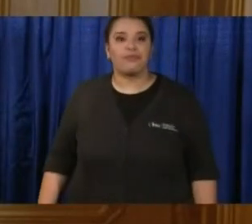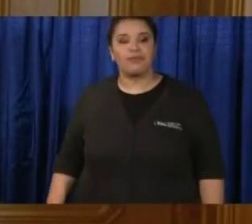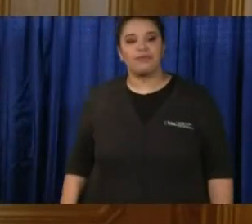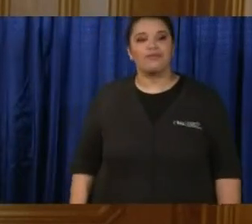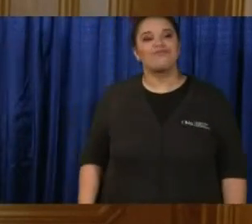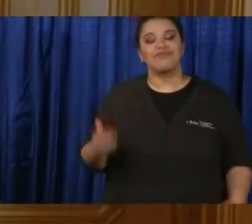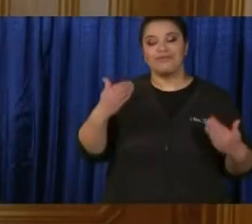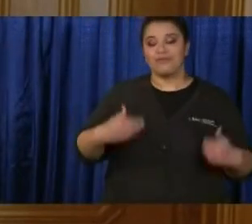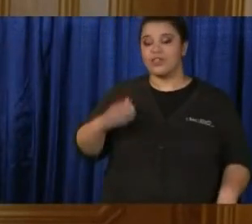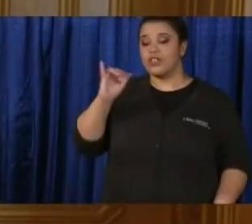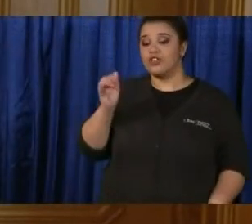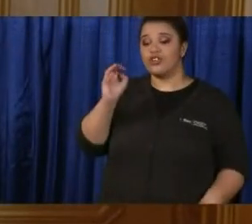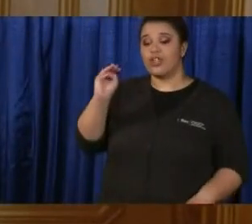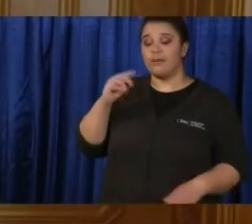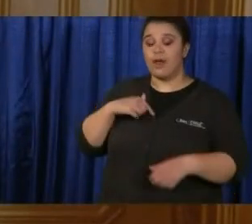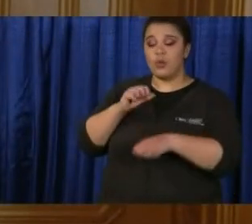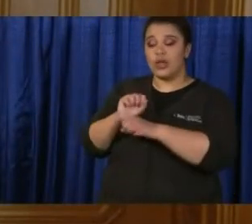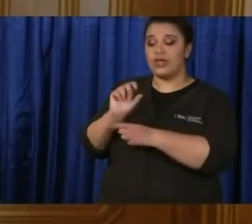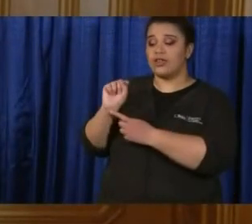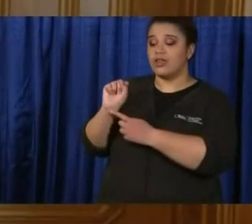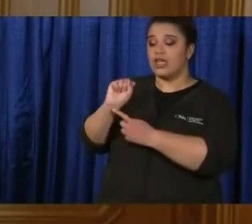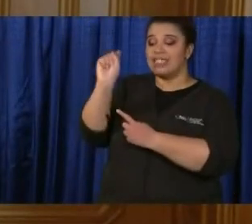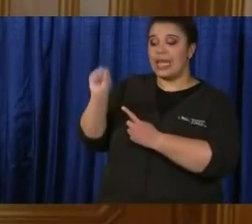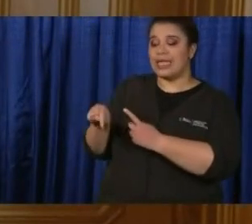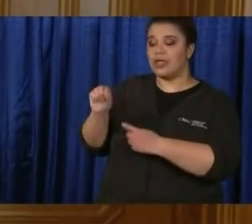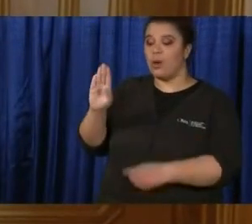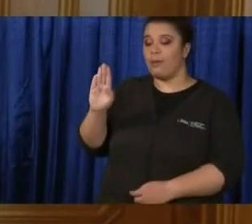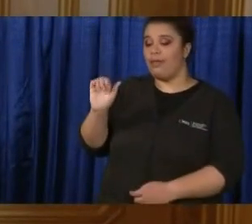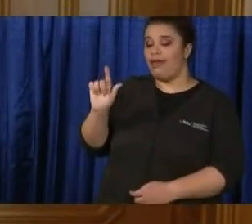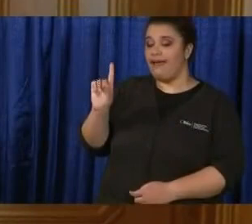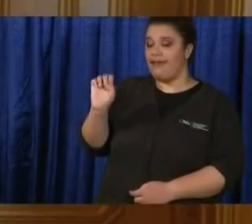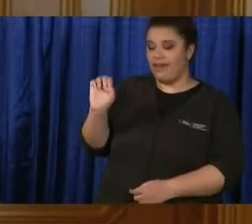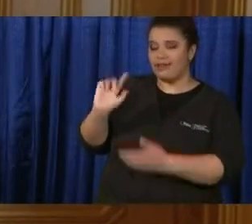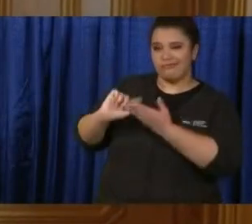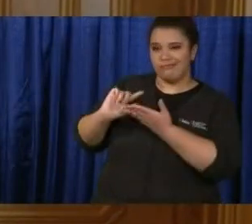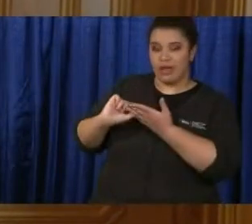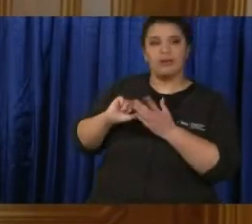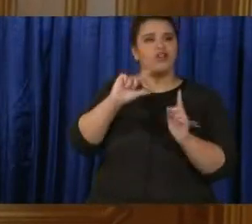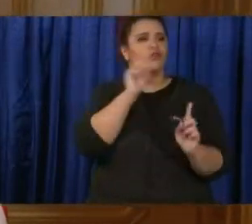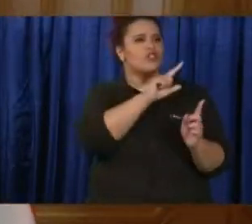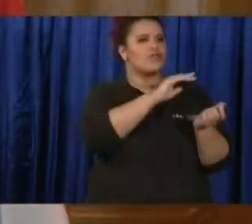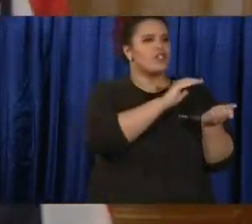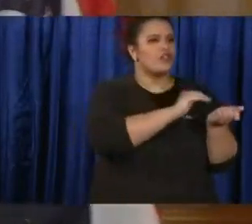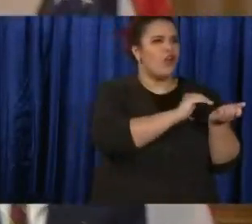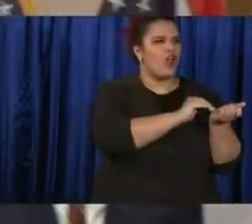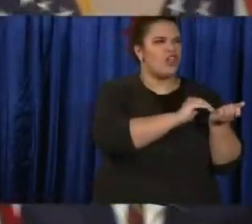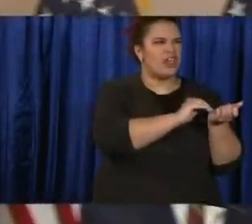Jim Providence with the Toledo Blade, and this question is for Dr. Acton, I think, first, and then possibly the governor.